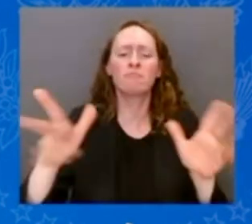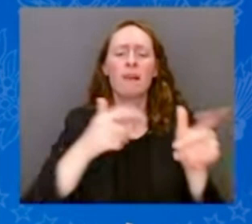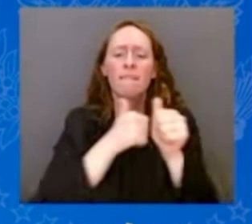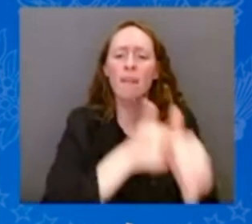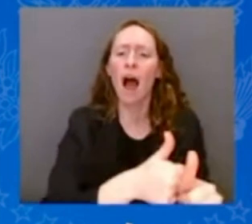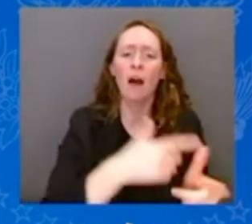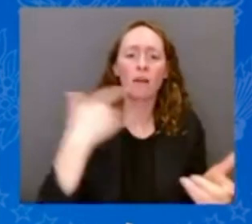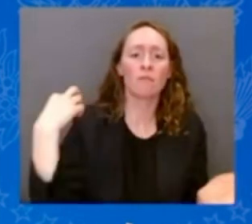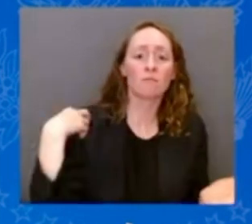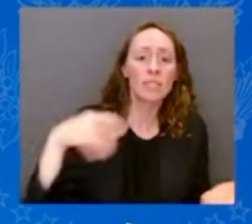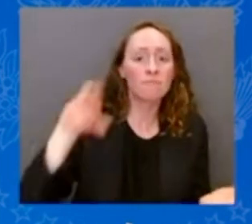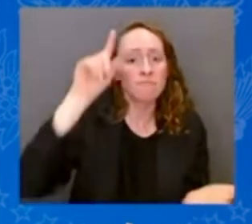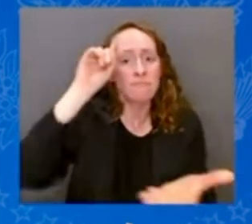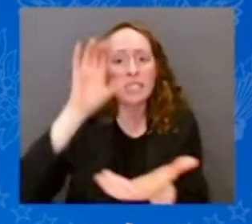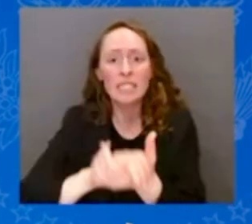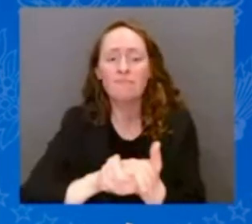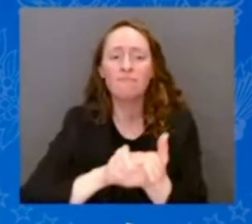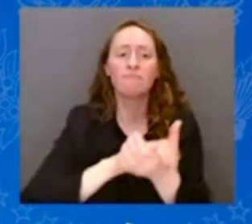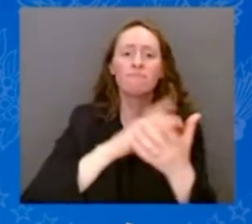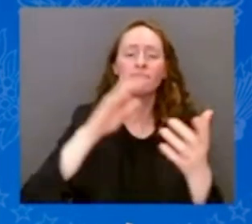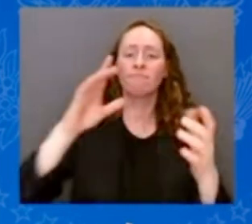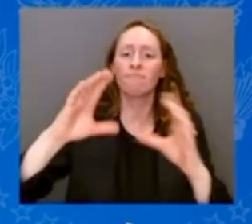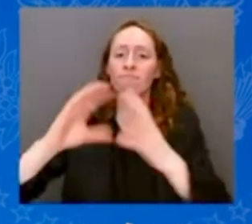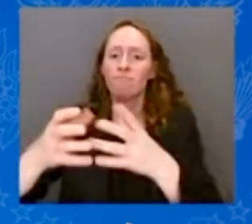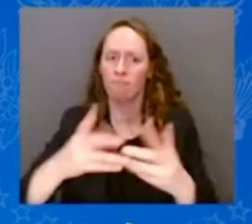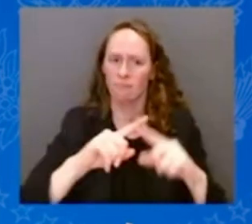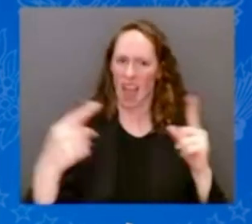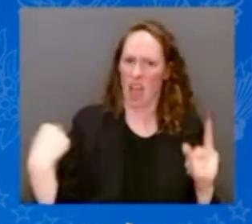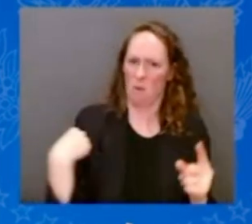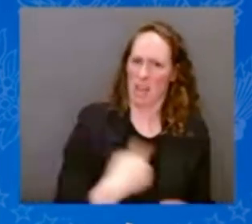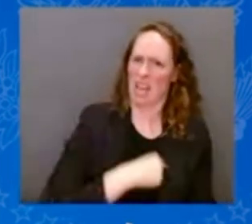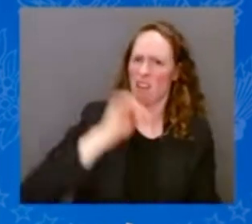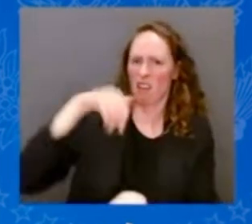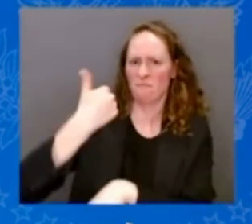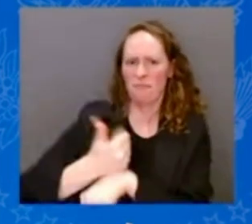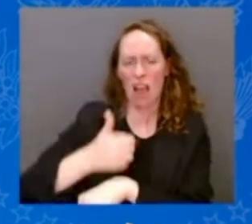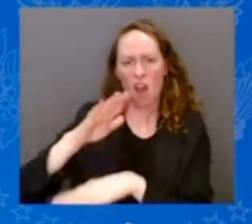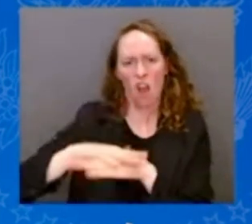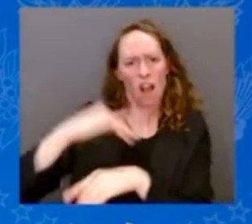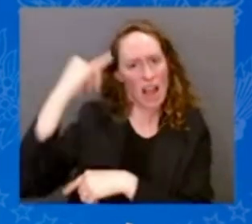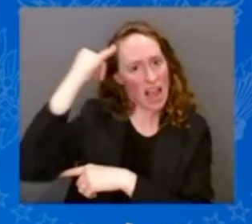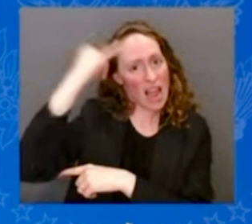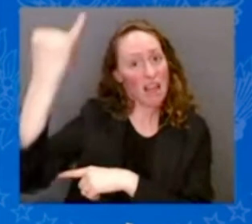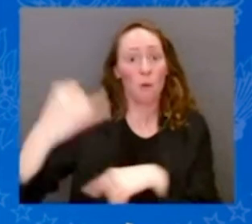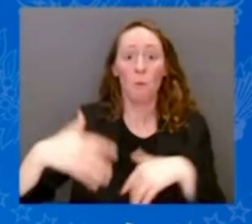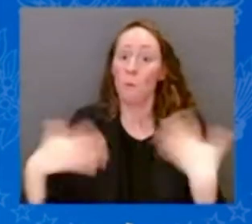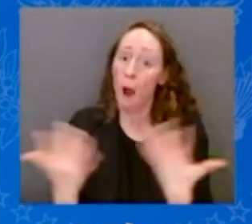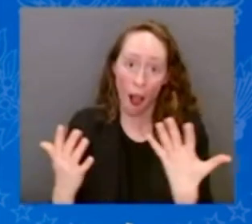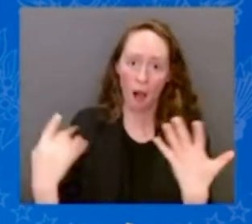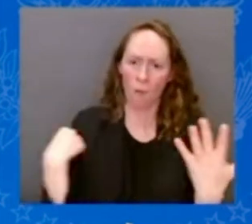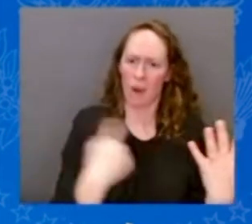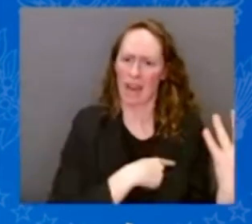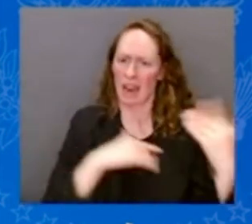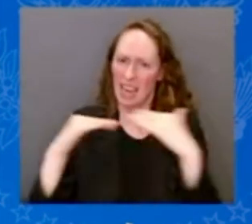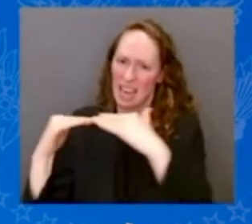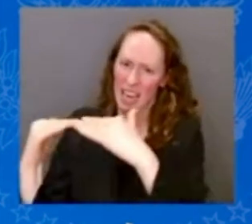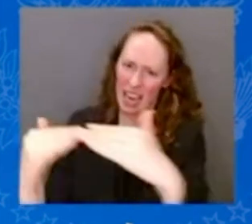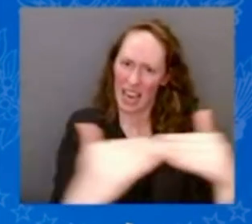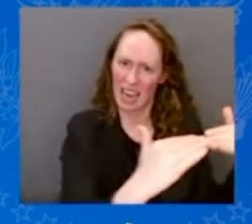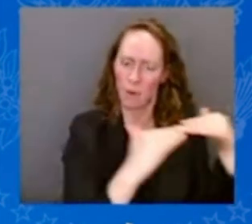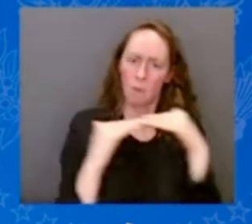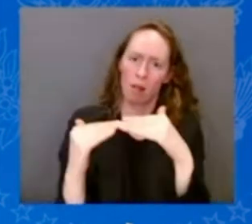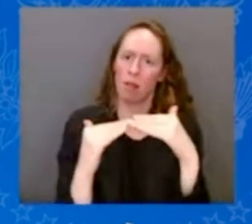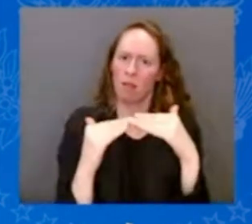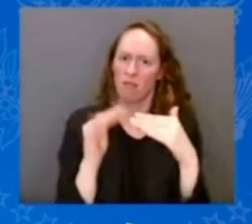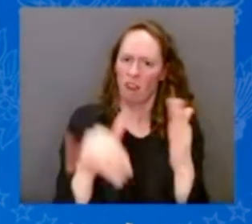hyperbole to suggest that. The idea that we're all created equal. We hold these truths to be self-evident, that all men and women are created